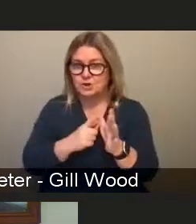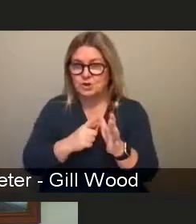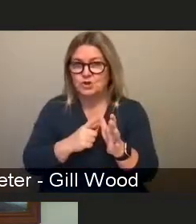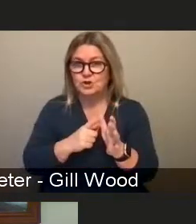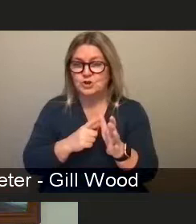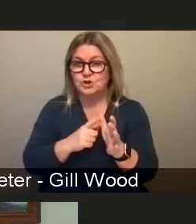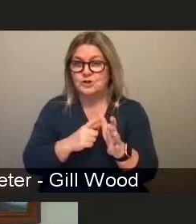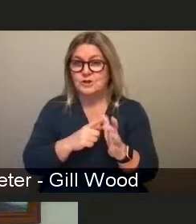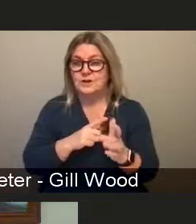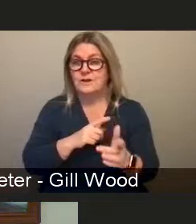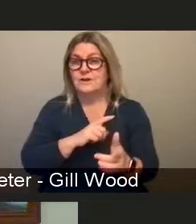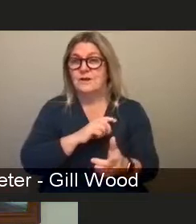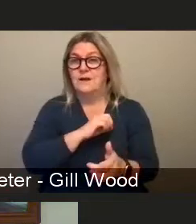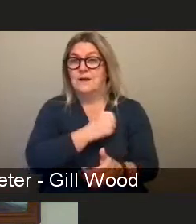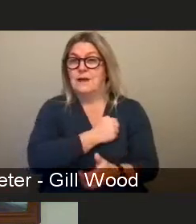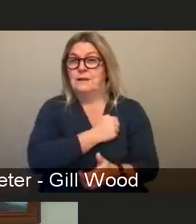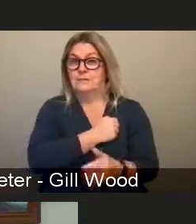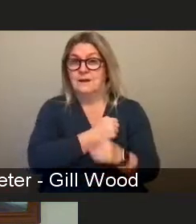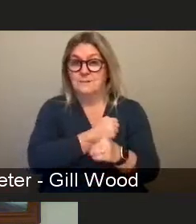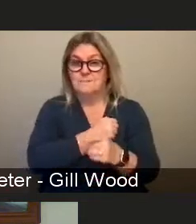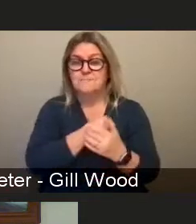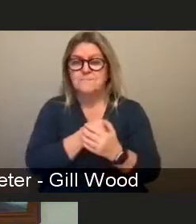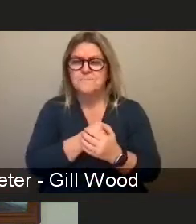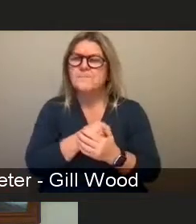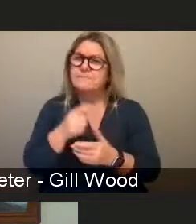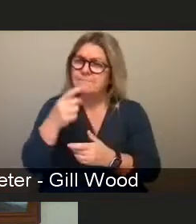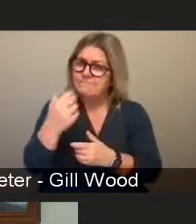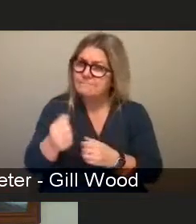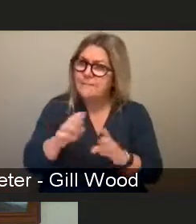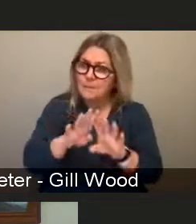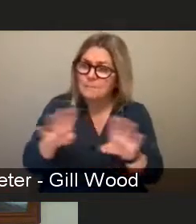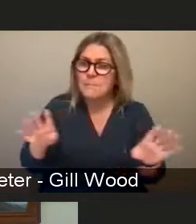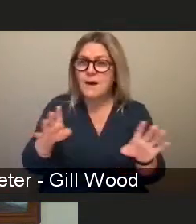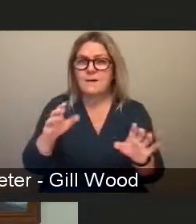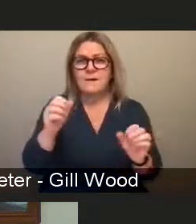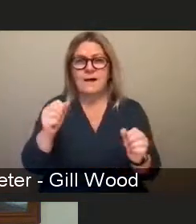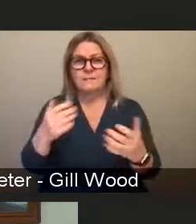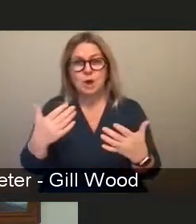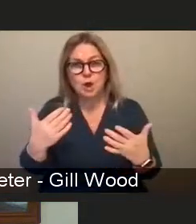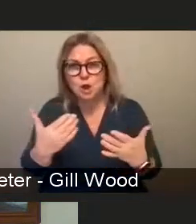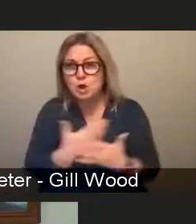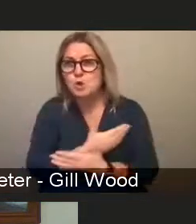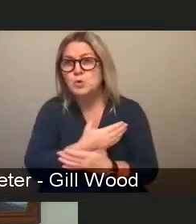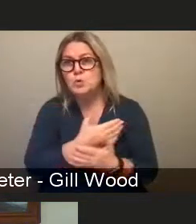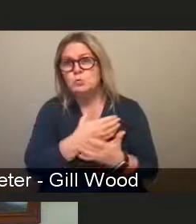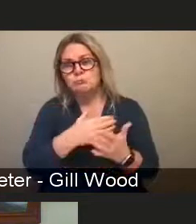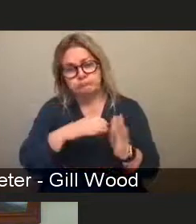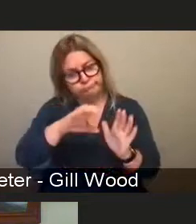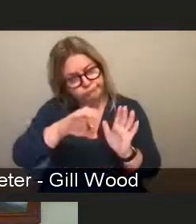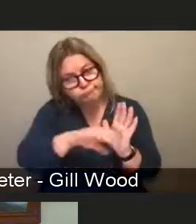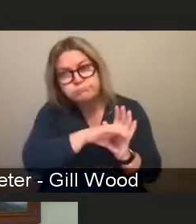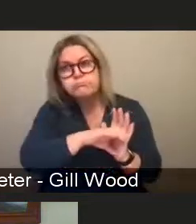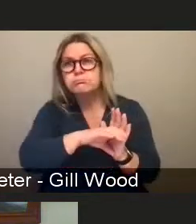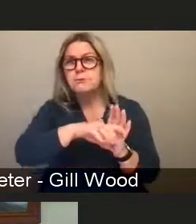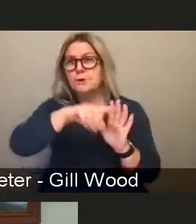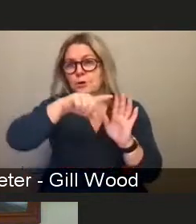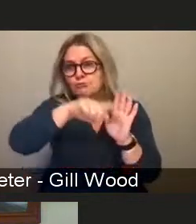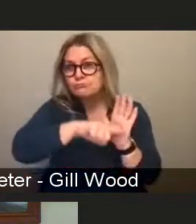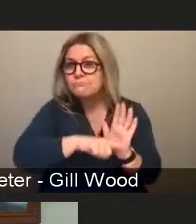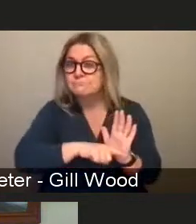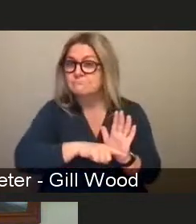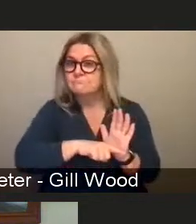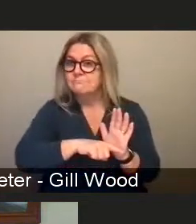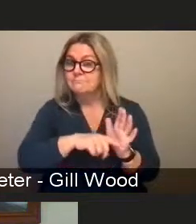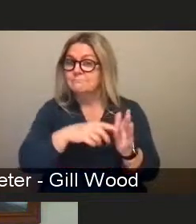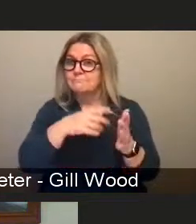do any of the panel members have a suggestion for new statutes or any specific statutory regulatory amendments to make women and girls